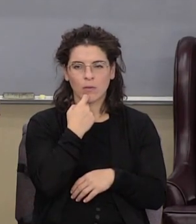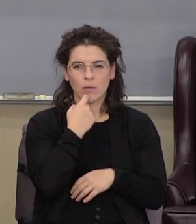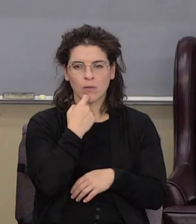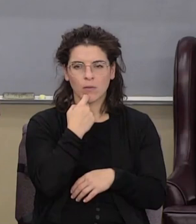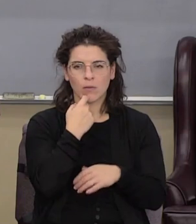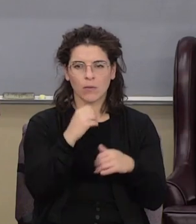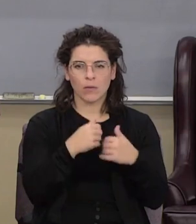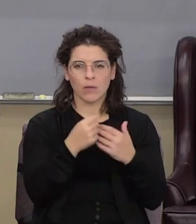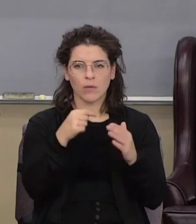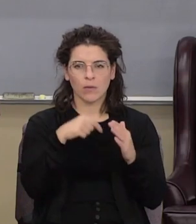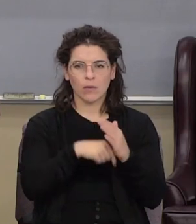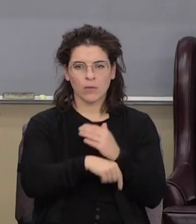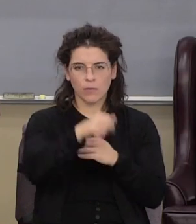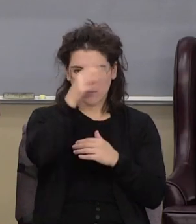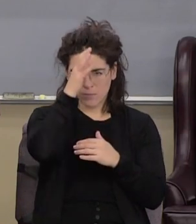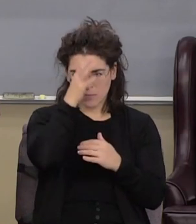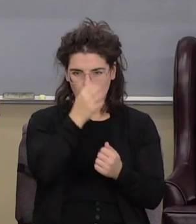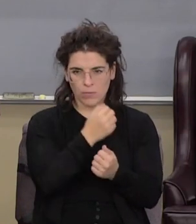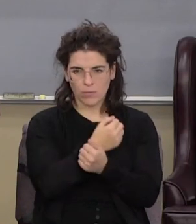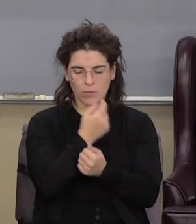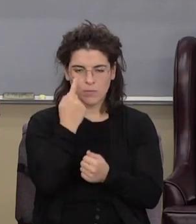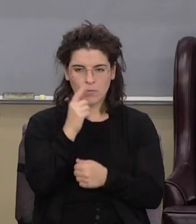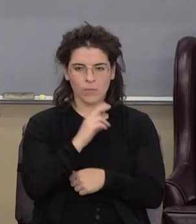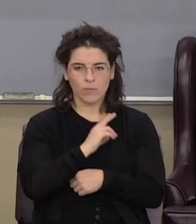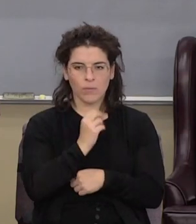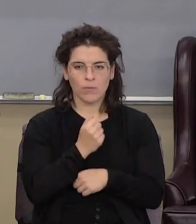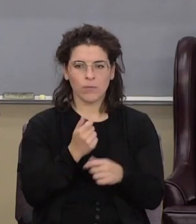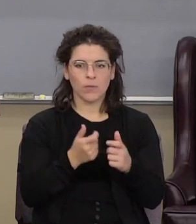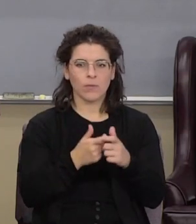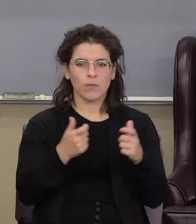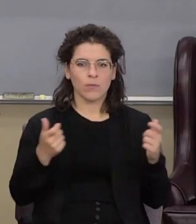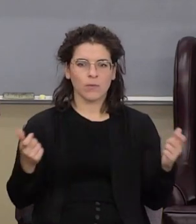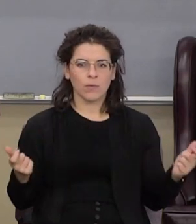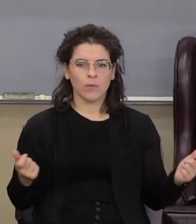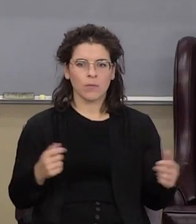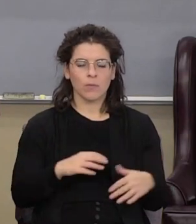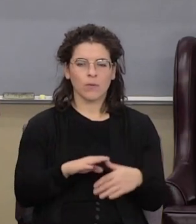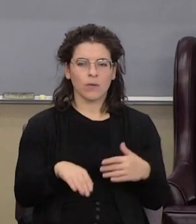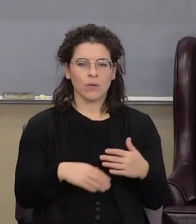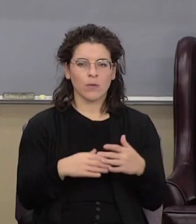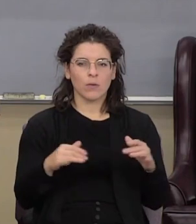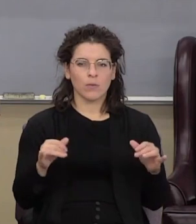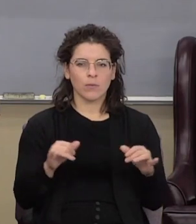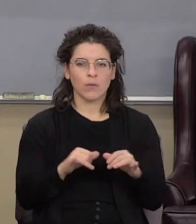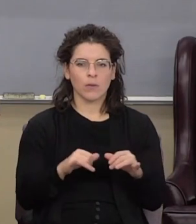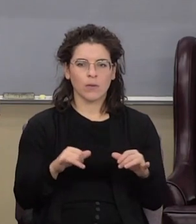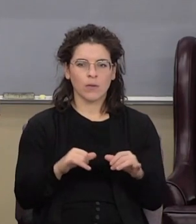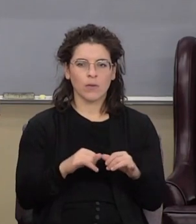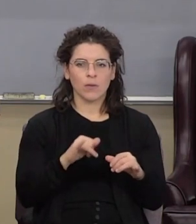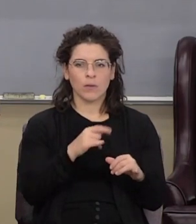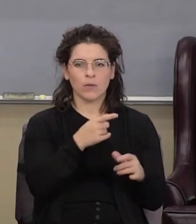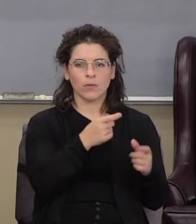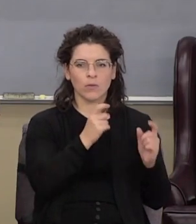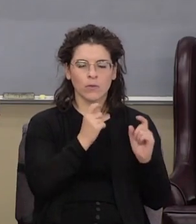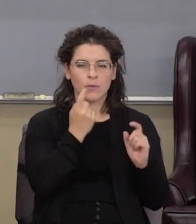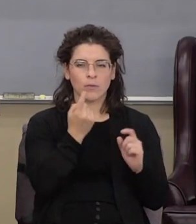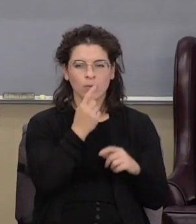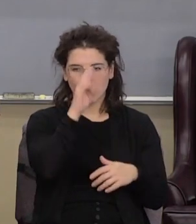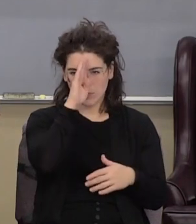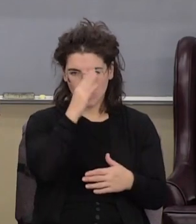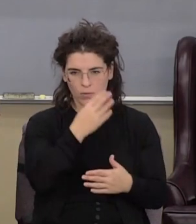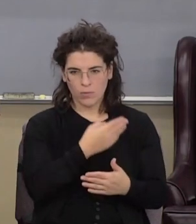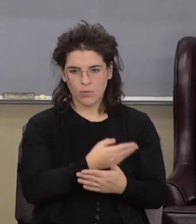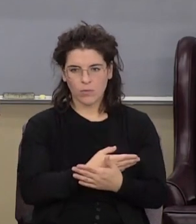how deep the father's love for us how vast beyond all measure that he should give his only son